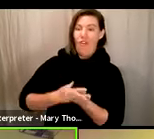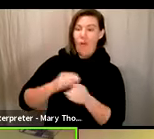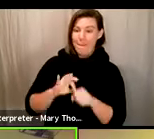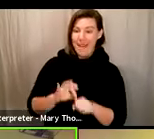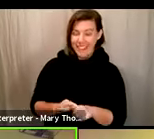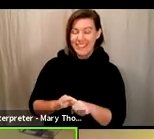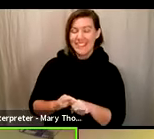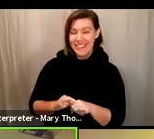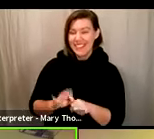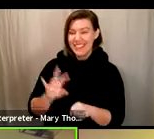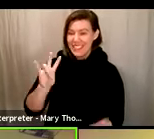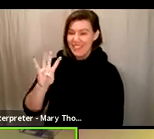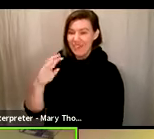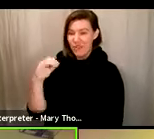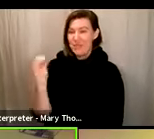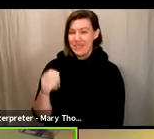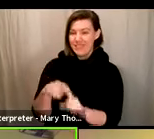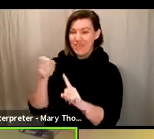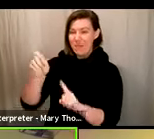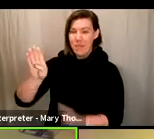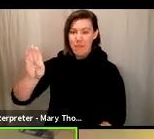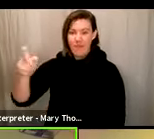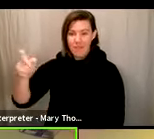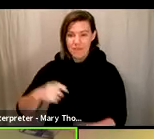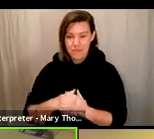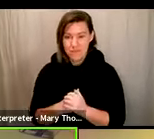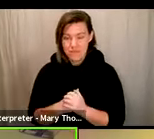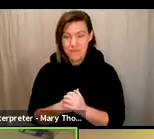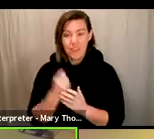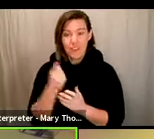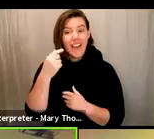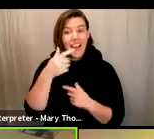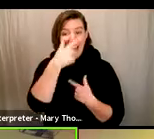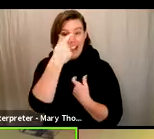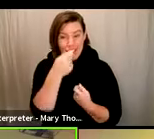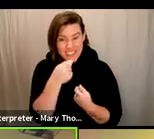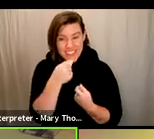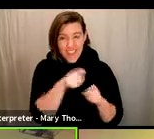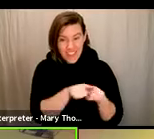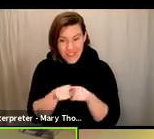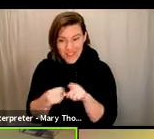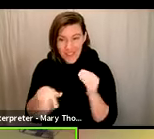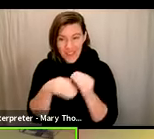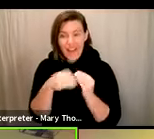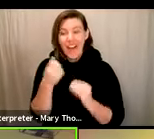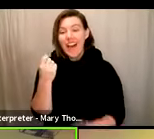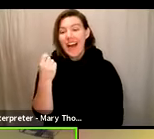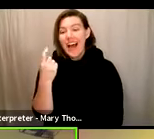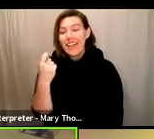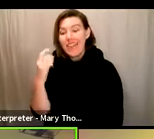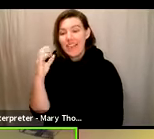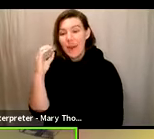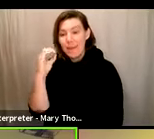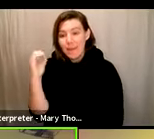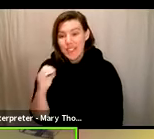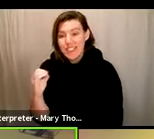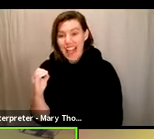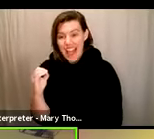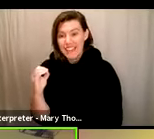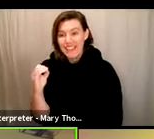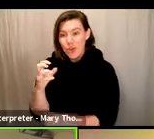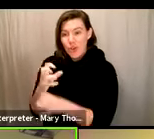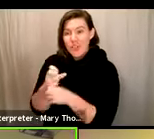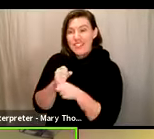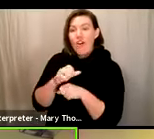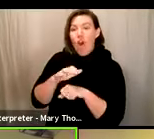through boxes. And another interesting factoid, we only received 11 percent of drop box ballots on election day. Usually it's